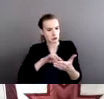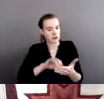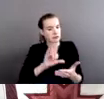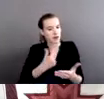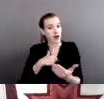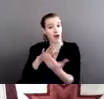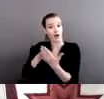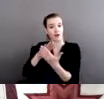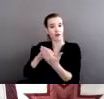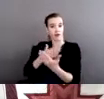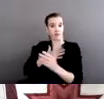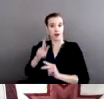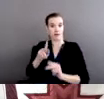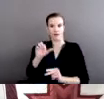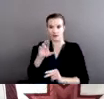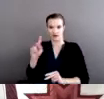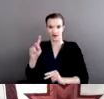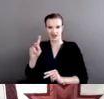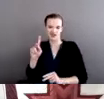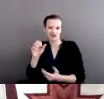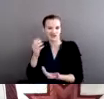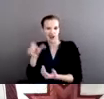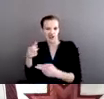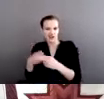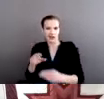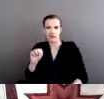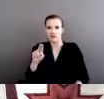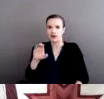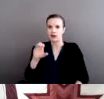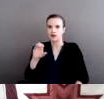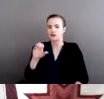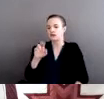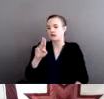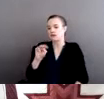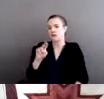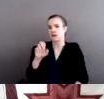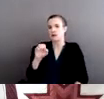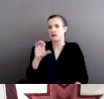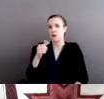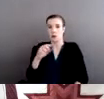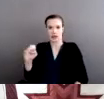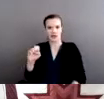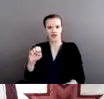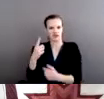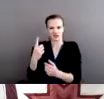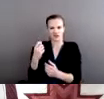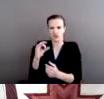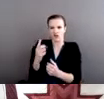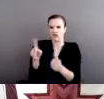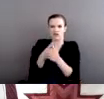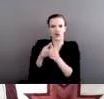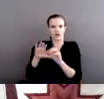people, were one of the earliest nations to write down laws in English, right?